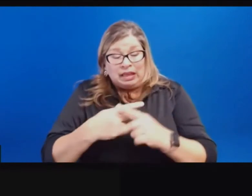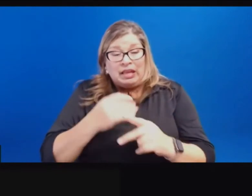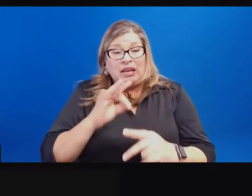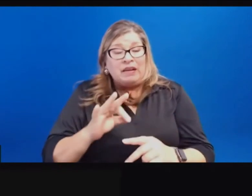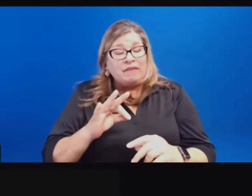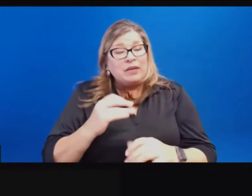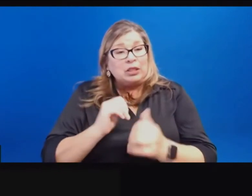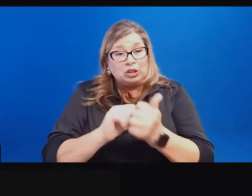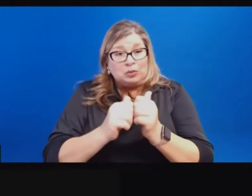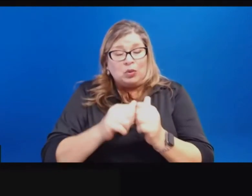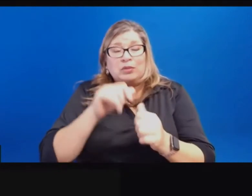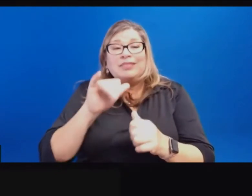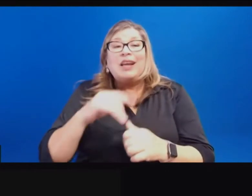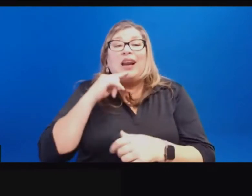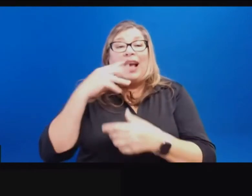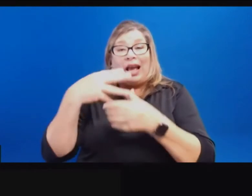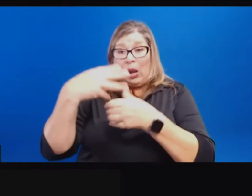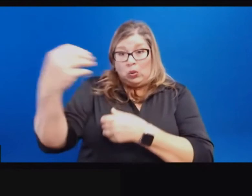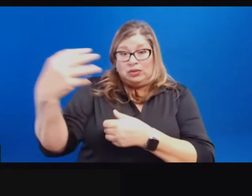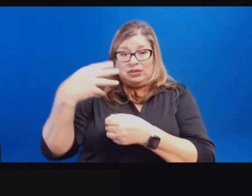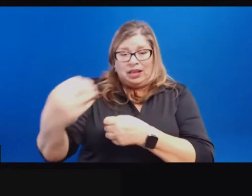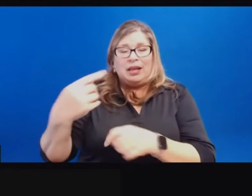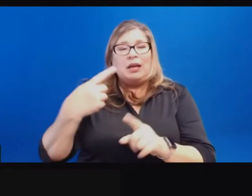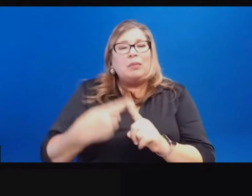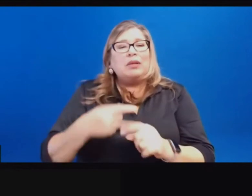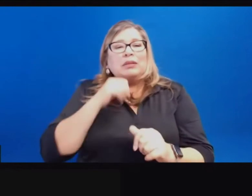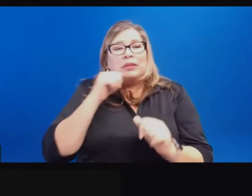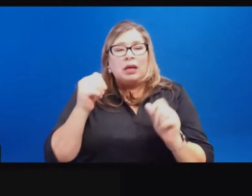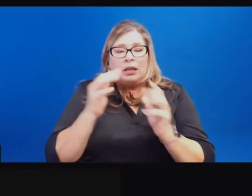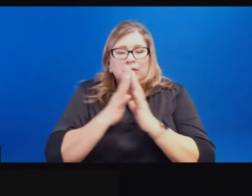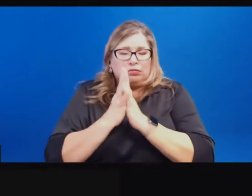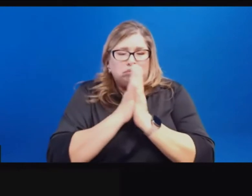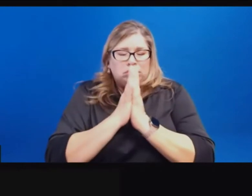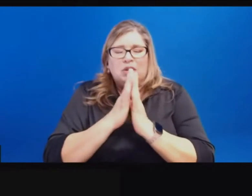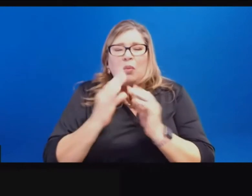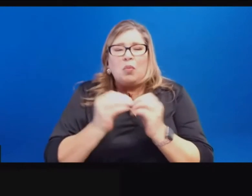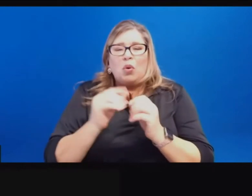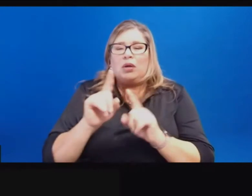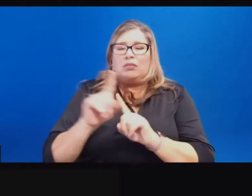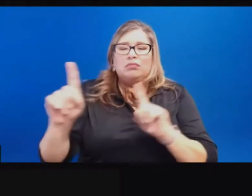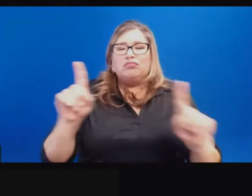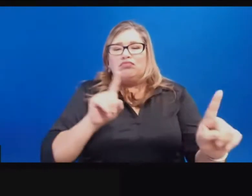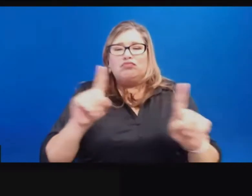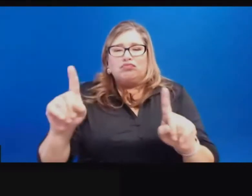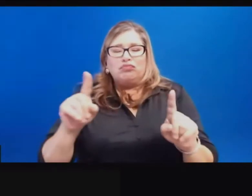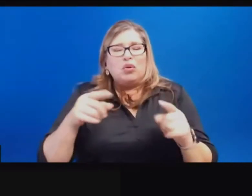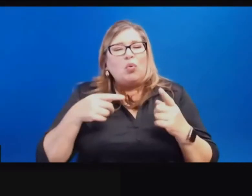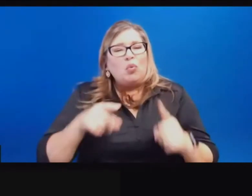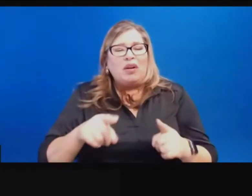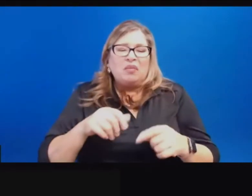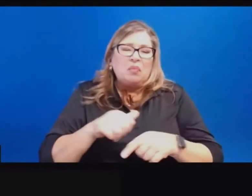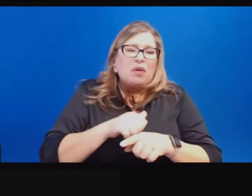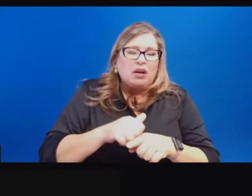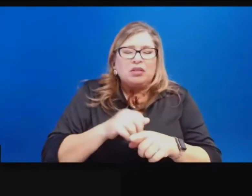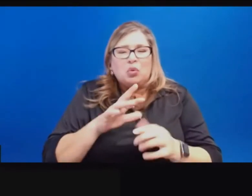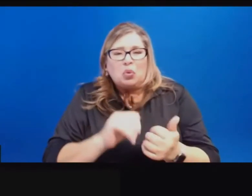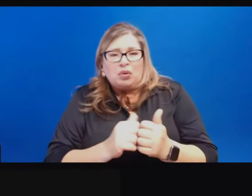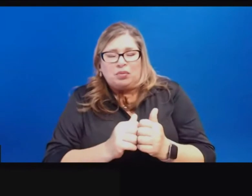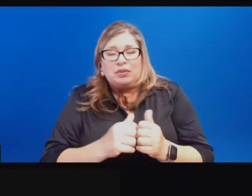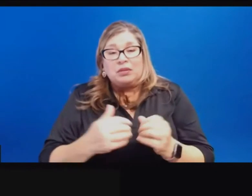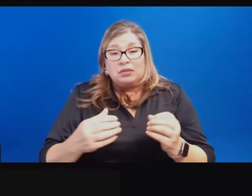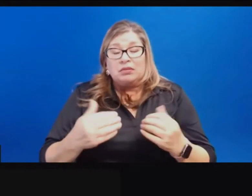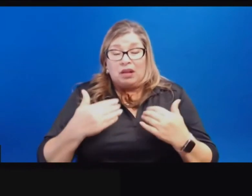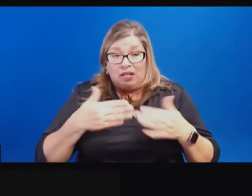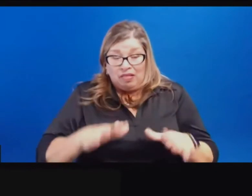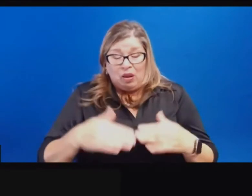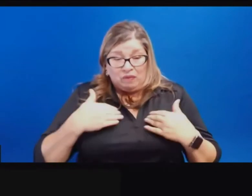outside with significant distance between participants, whether they're practicing or competing, and then flowing through the rest of